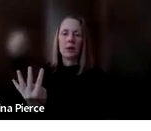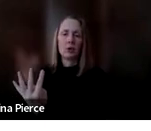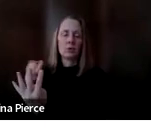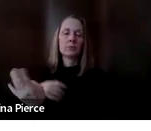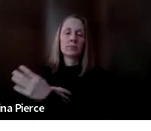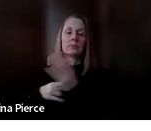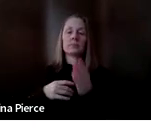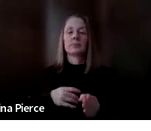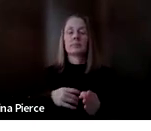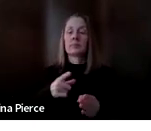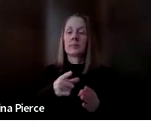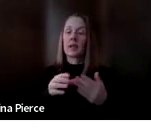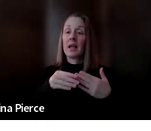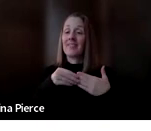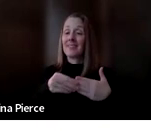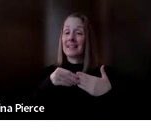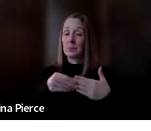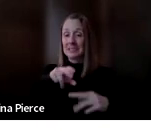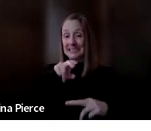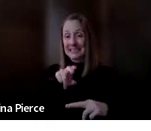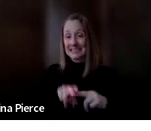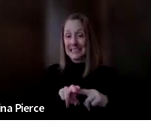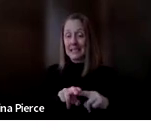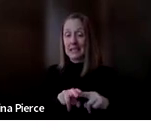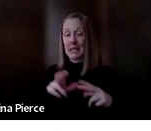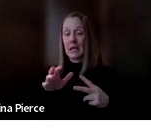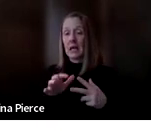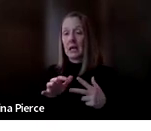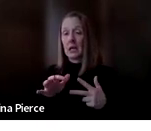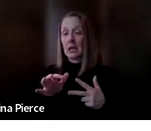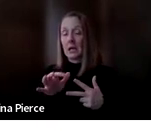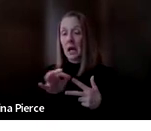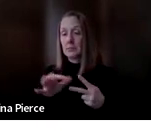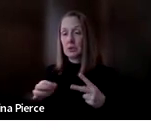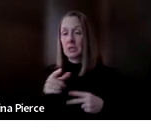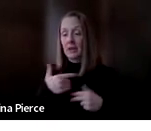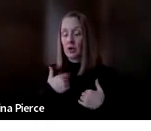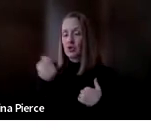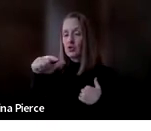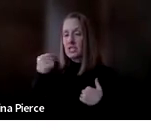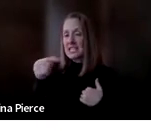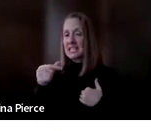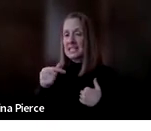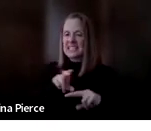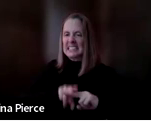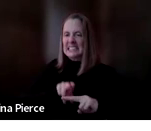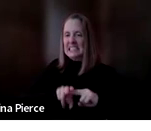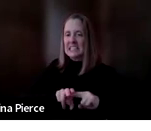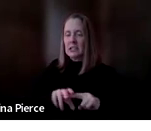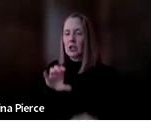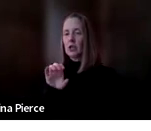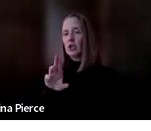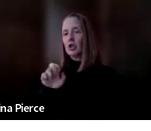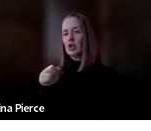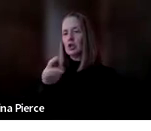flexible seating options we have this little um green um seat cushion um i think they call them balance